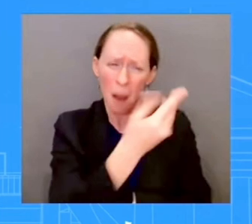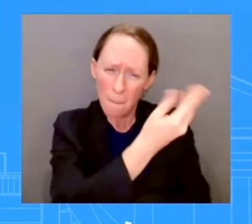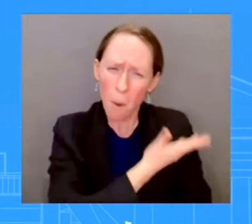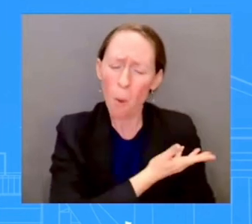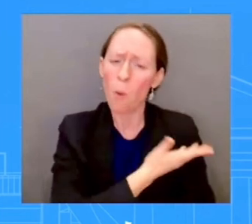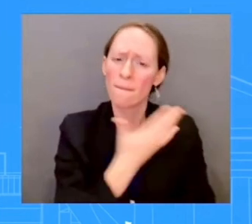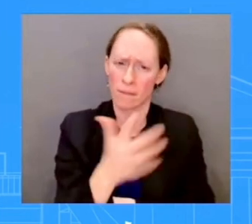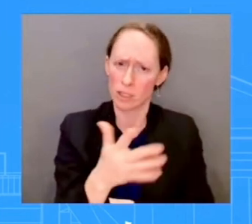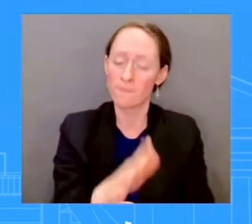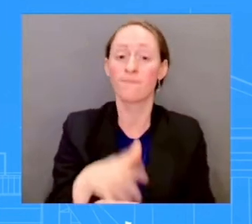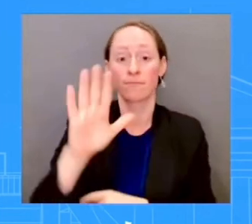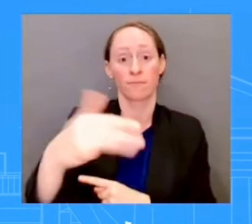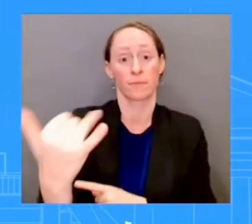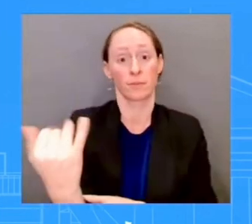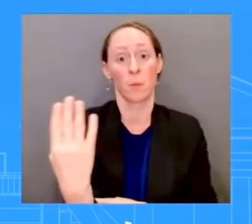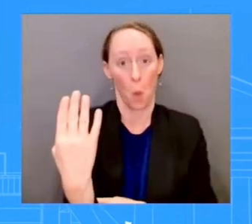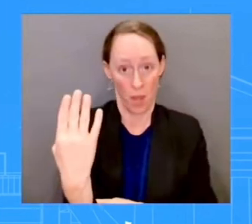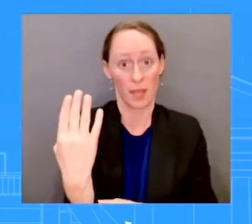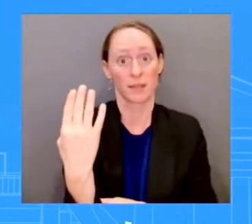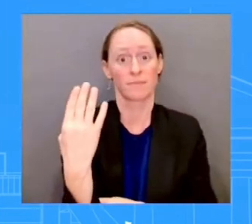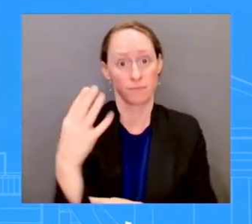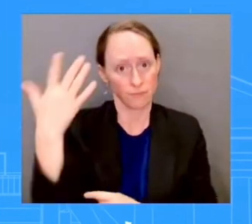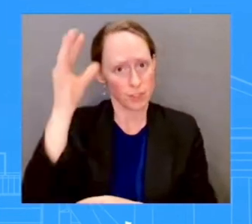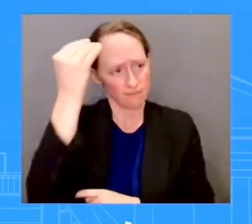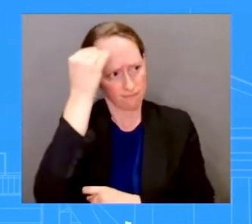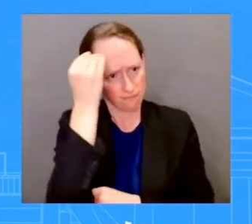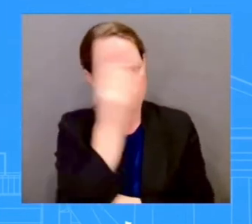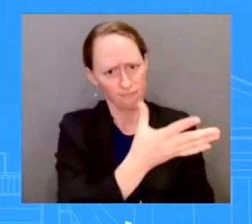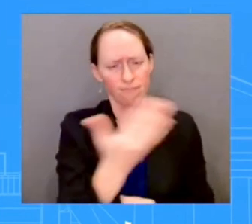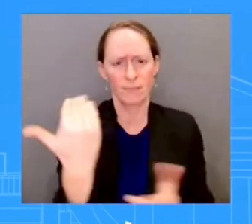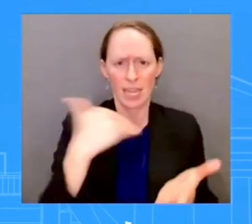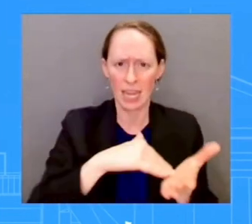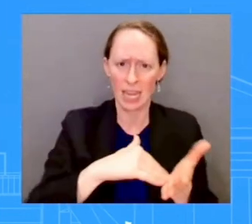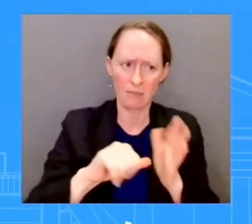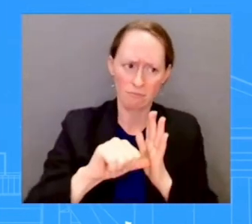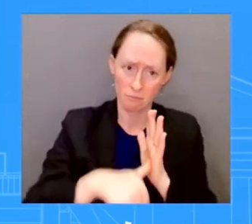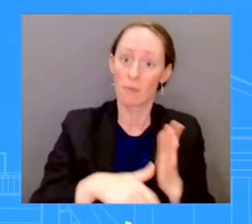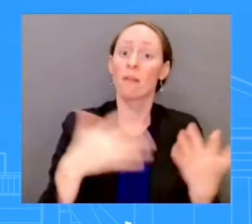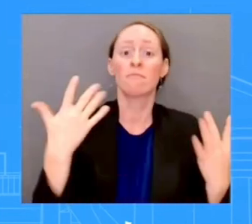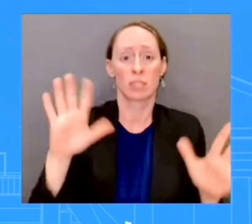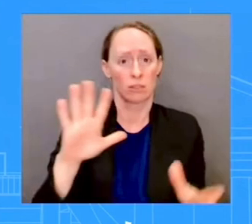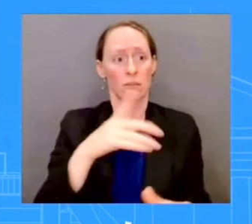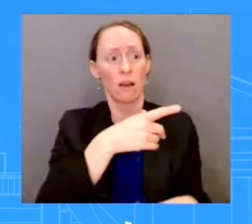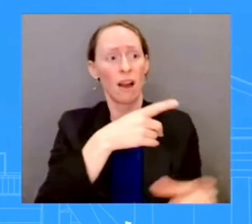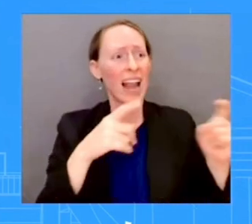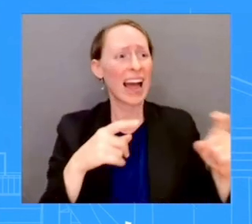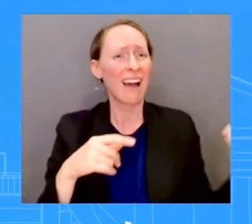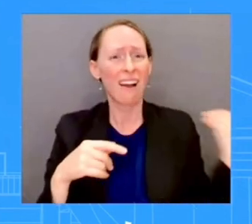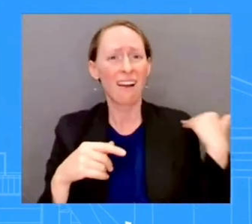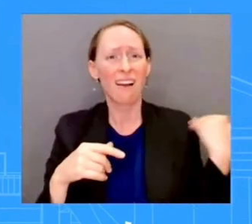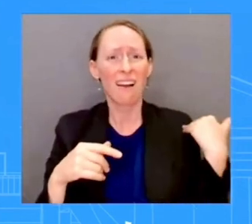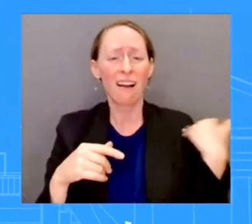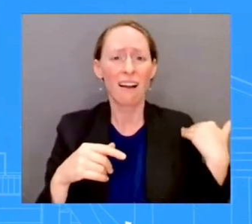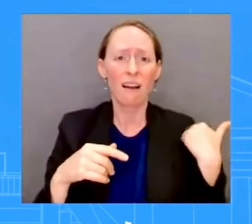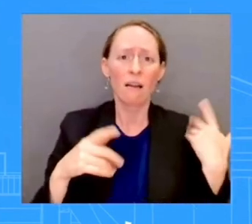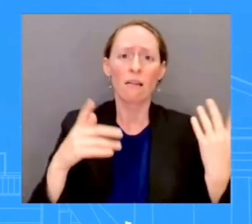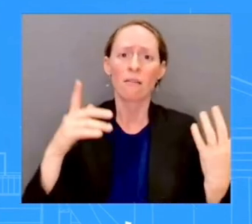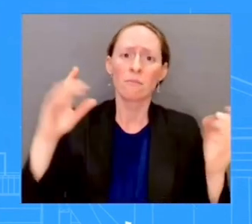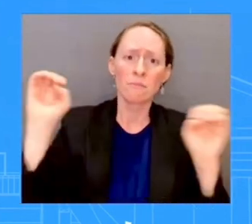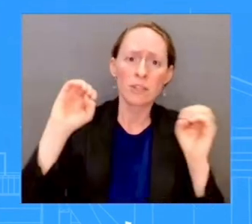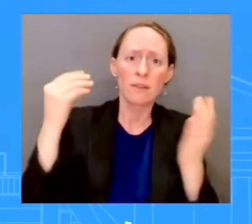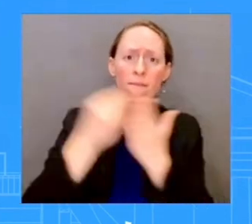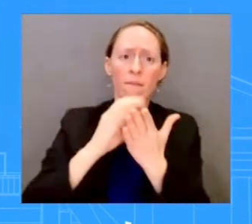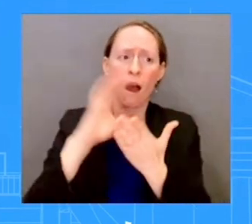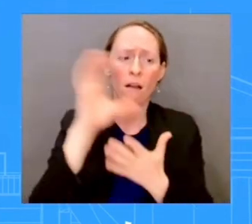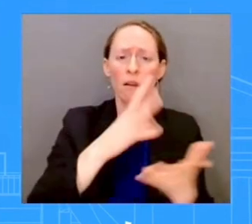approving the Governor's overnight request for a major disaster declaration. He also talked yesterday to Governor Kemp,